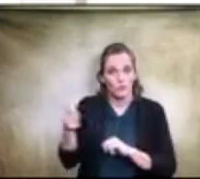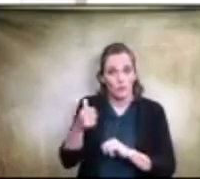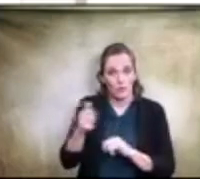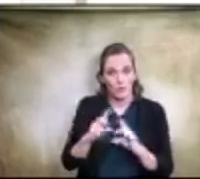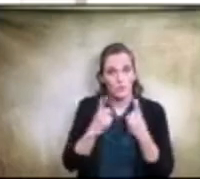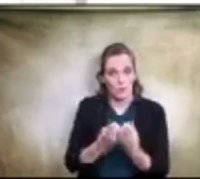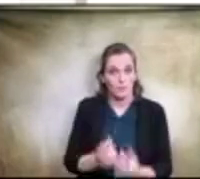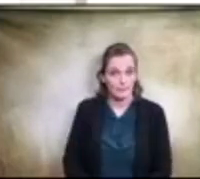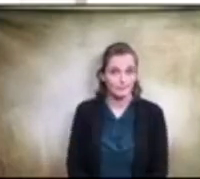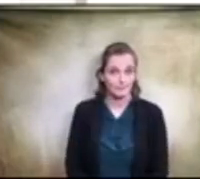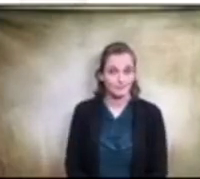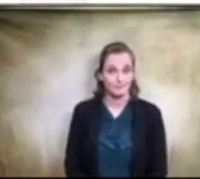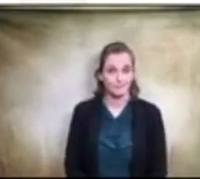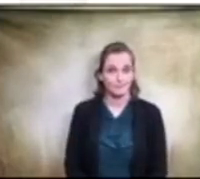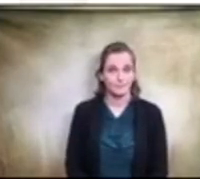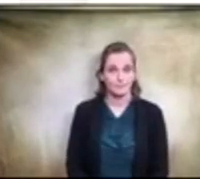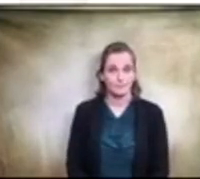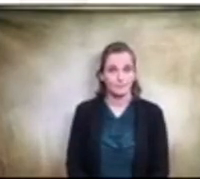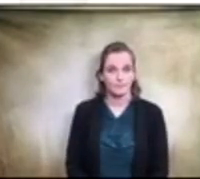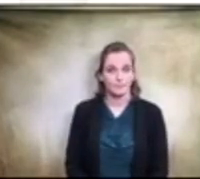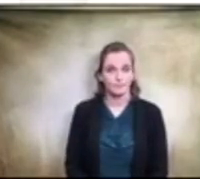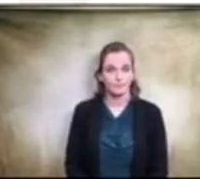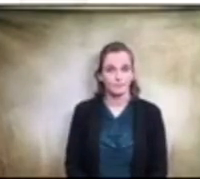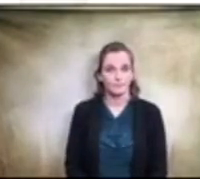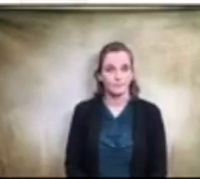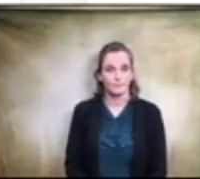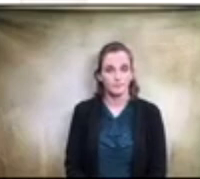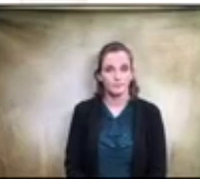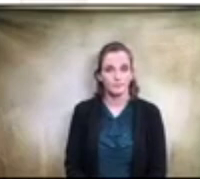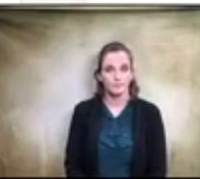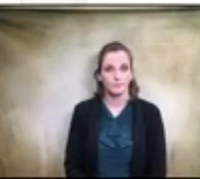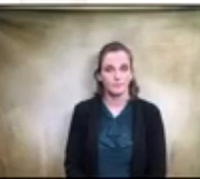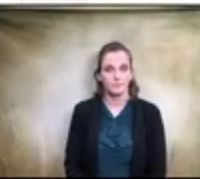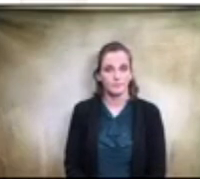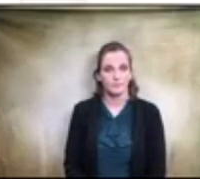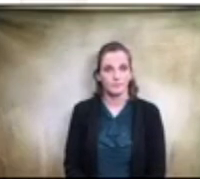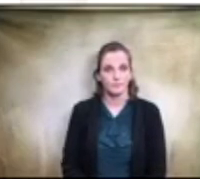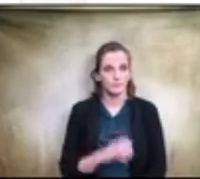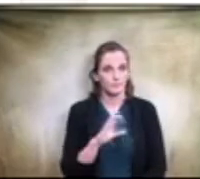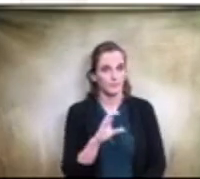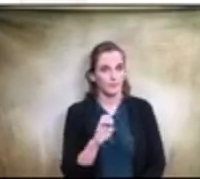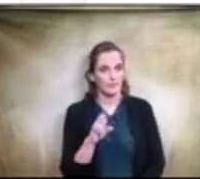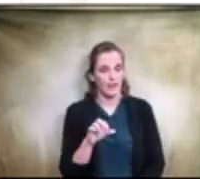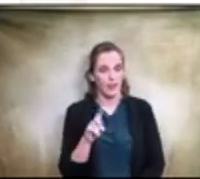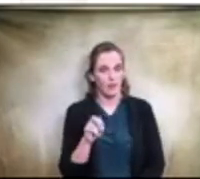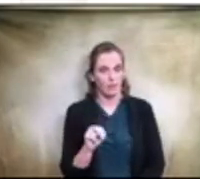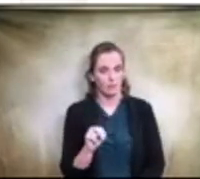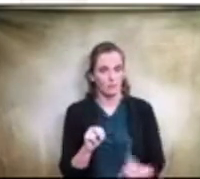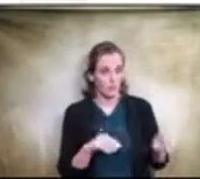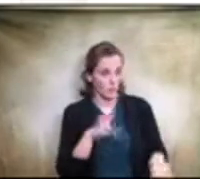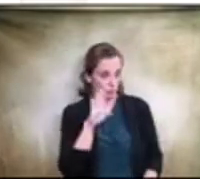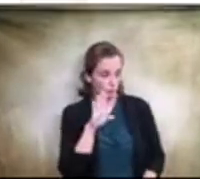um so